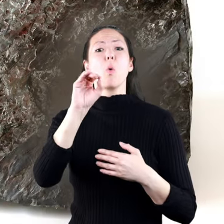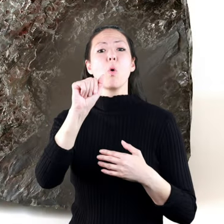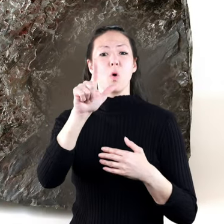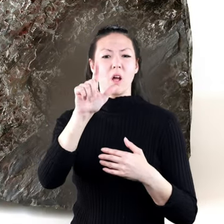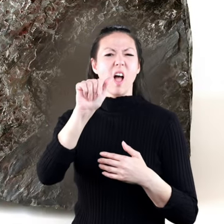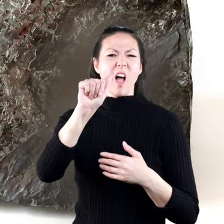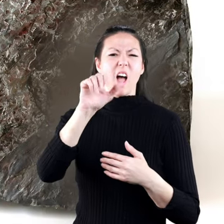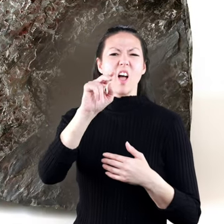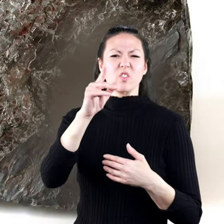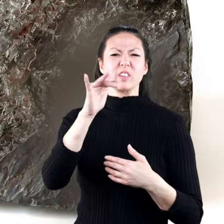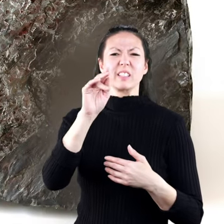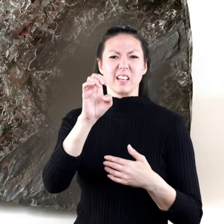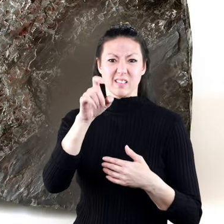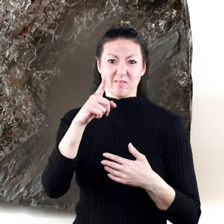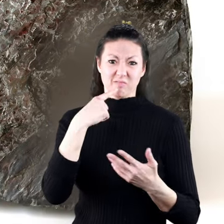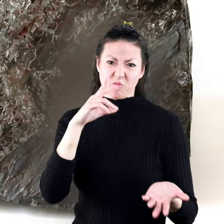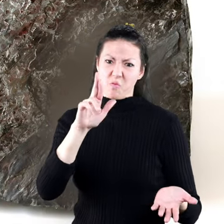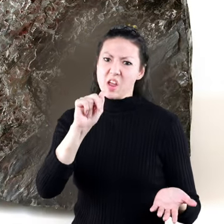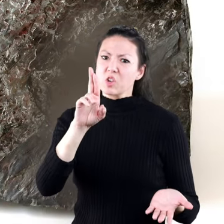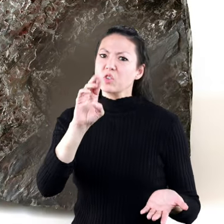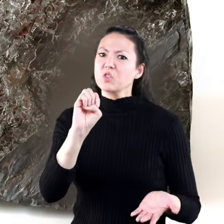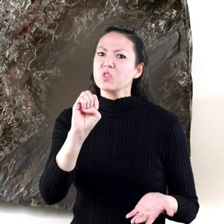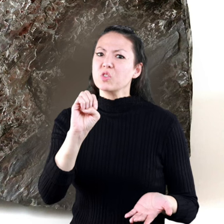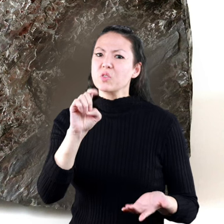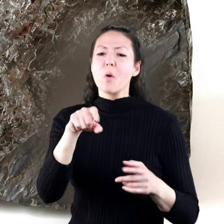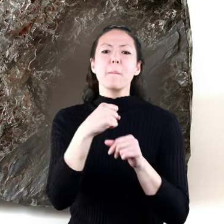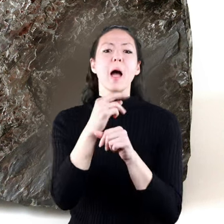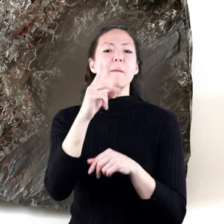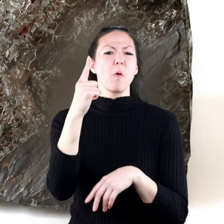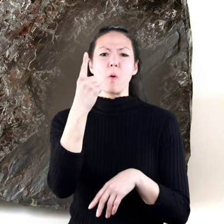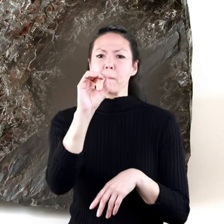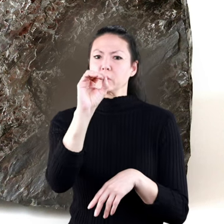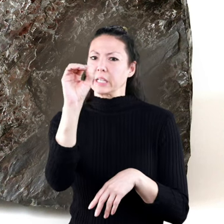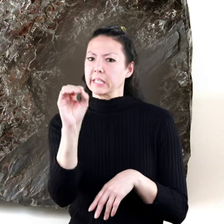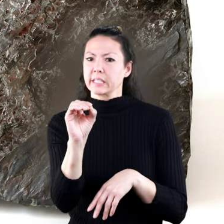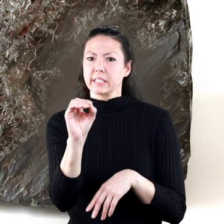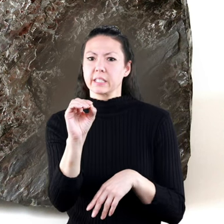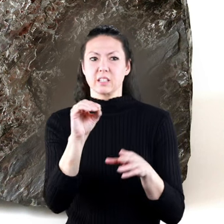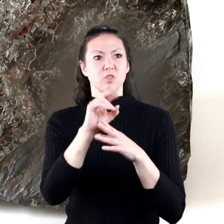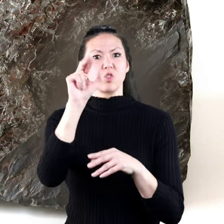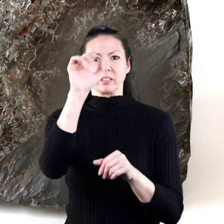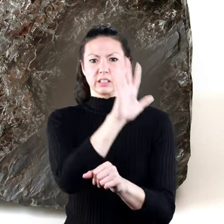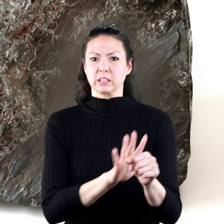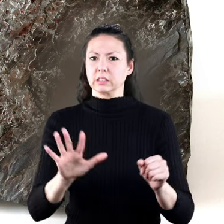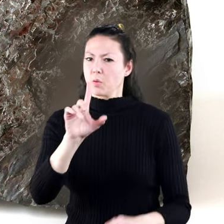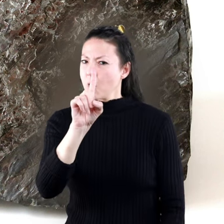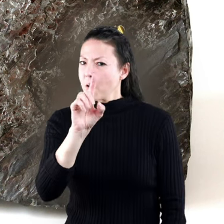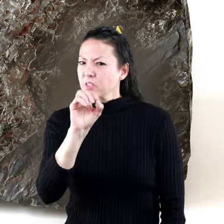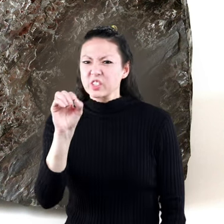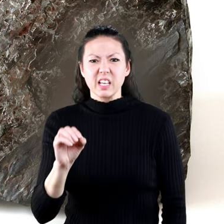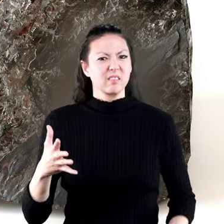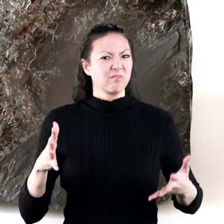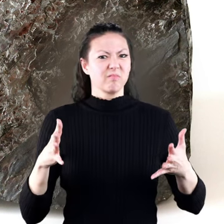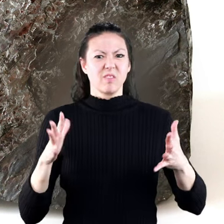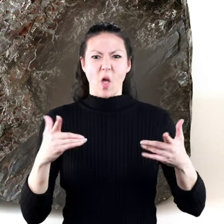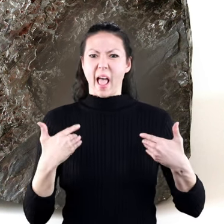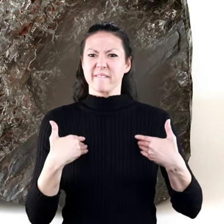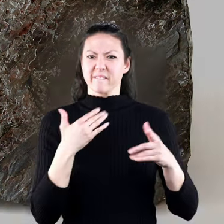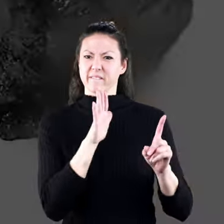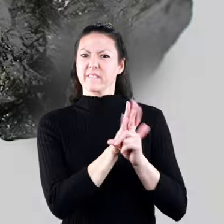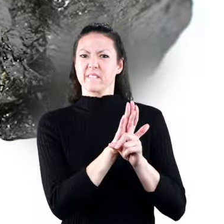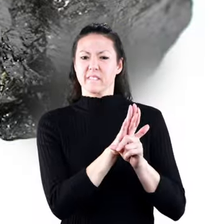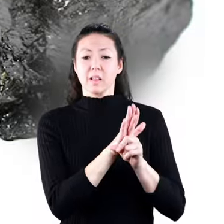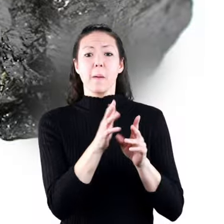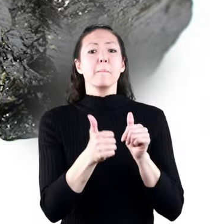coal has the highest heating value and is pretty rare, making up only 1% of the coal mined in the U.S.